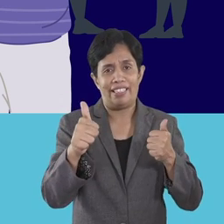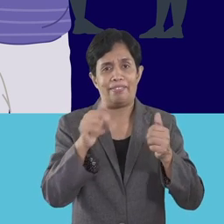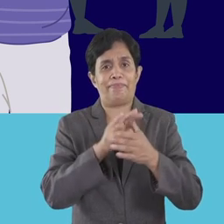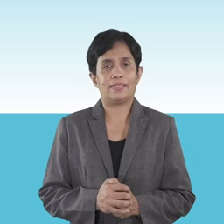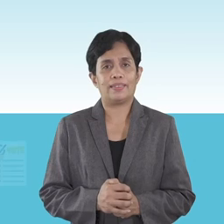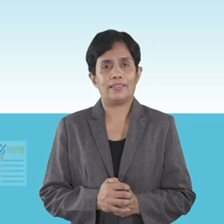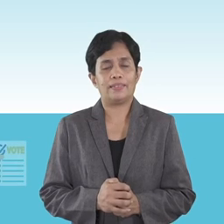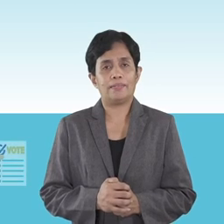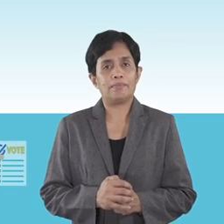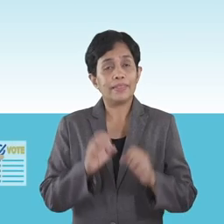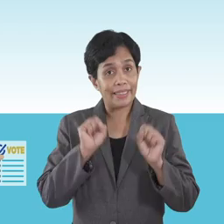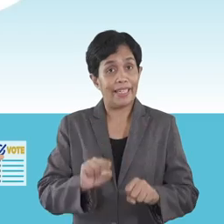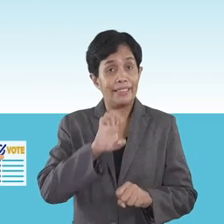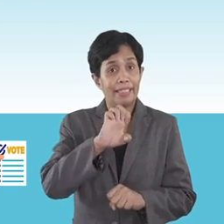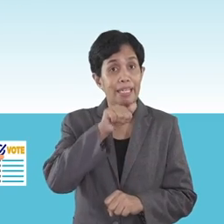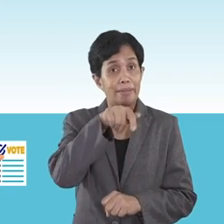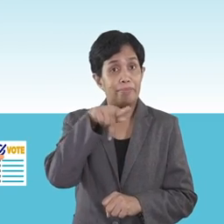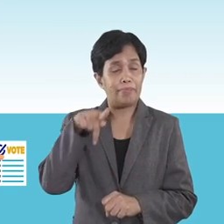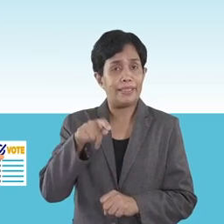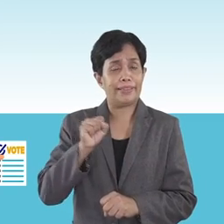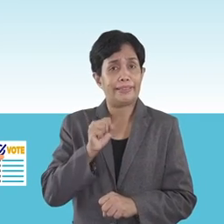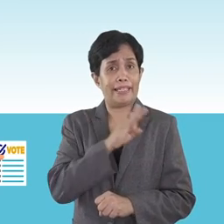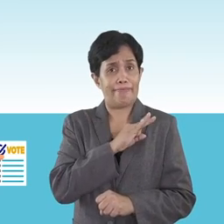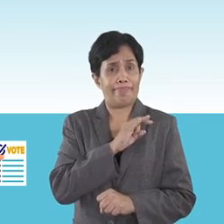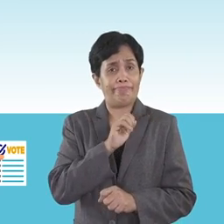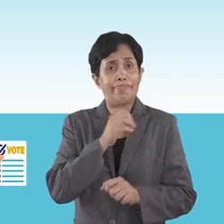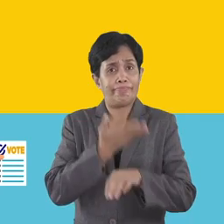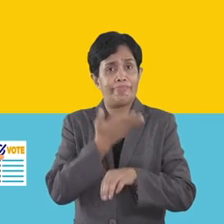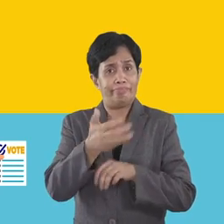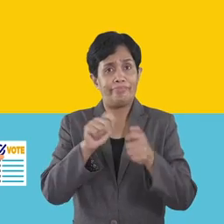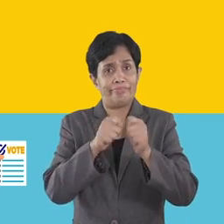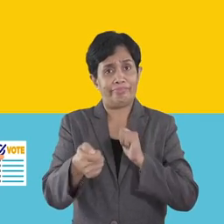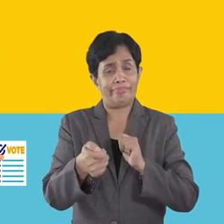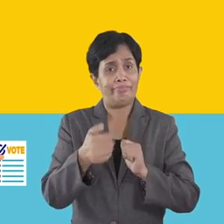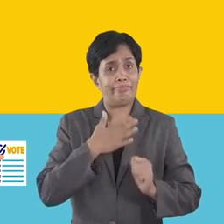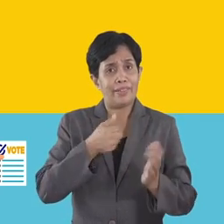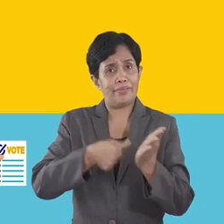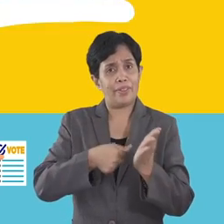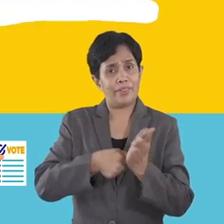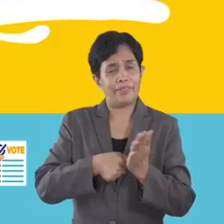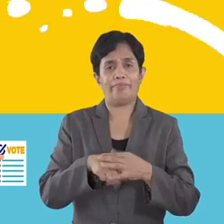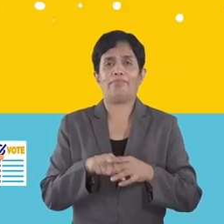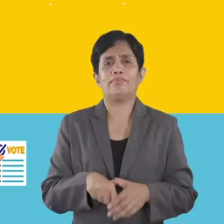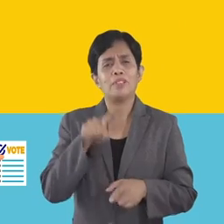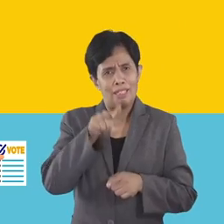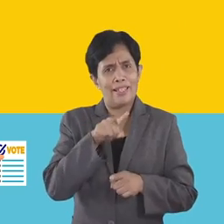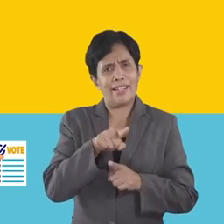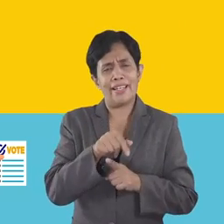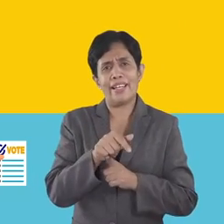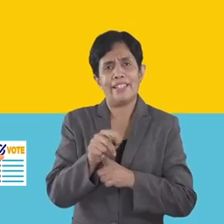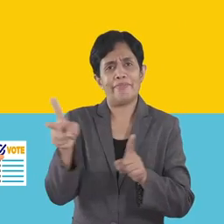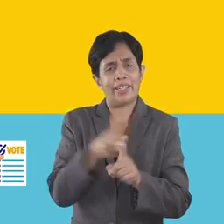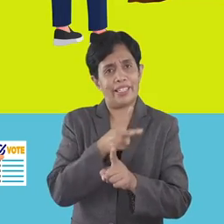avoided. Can the EAPP runner tamper my vote? It will be an election offense if the